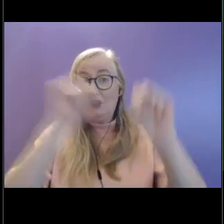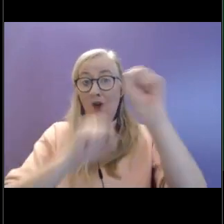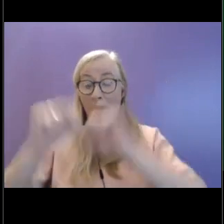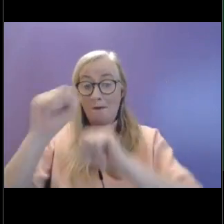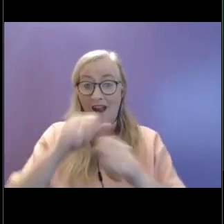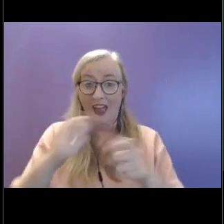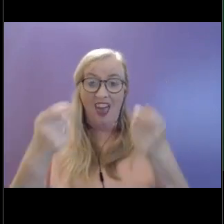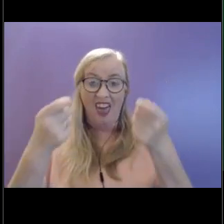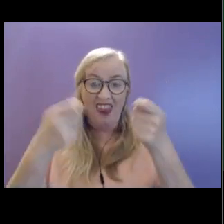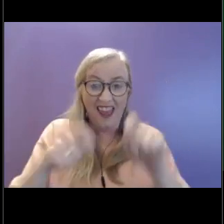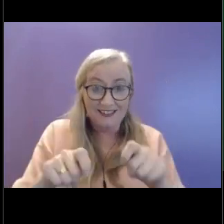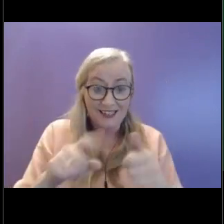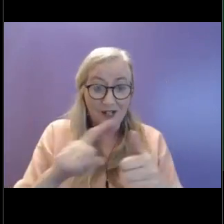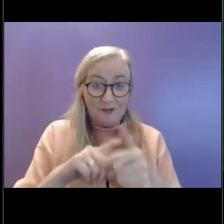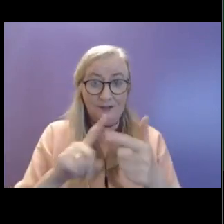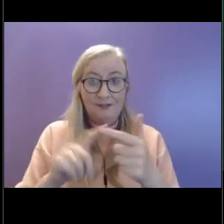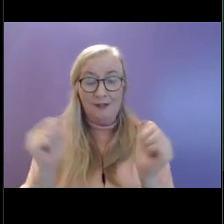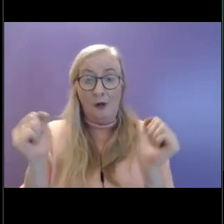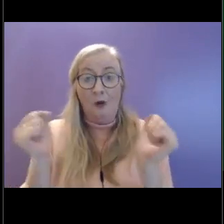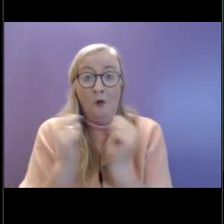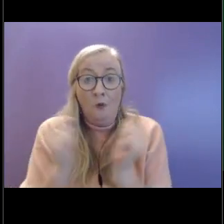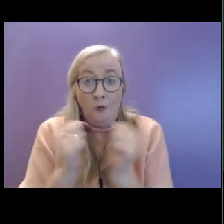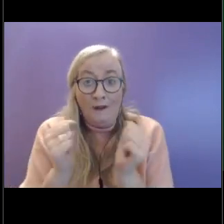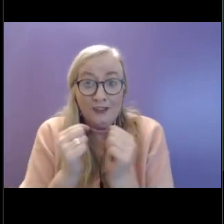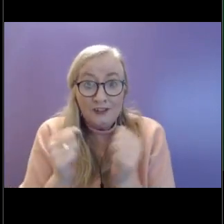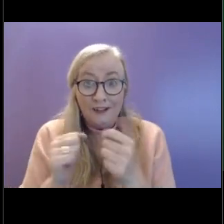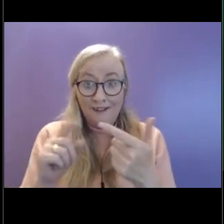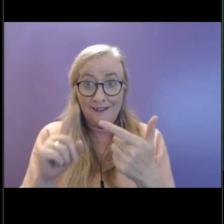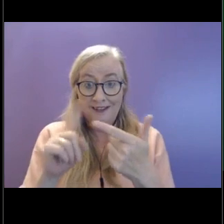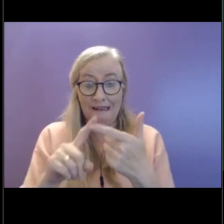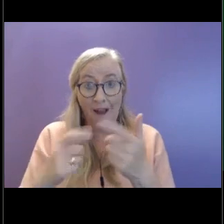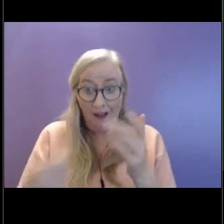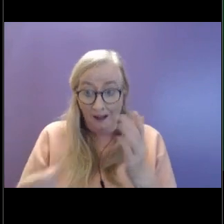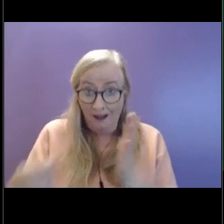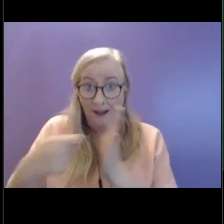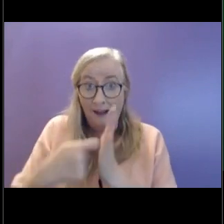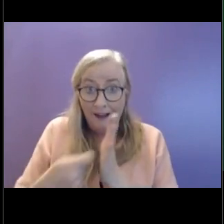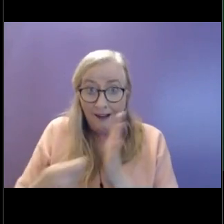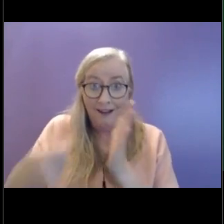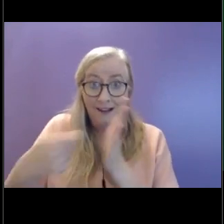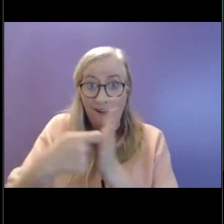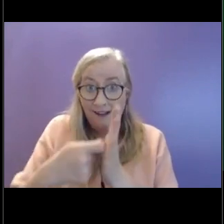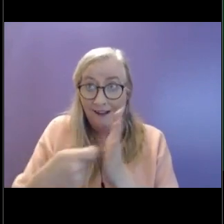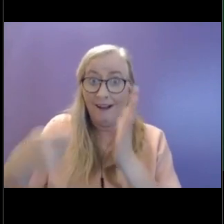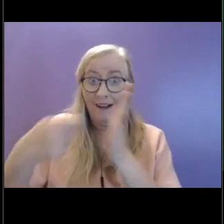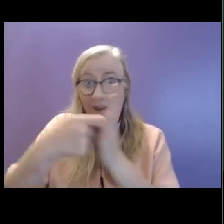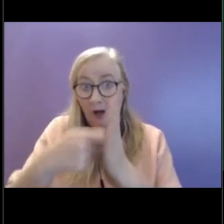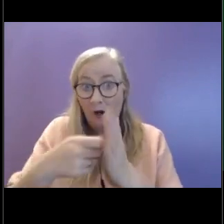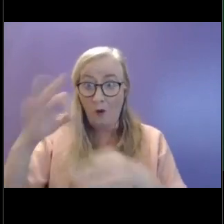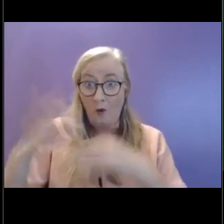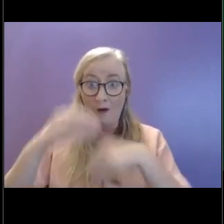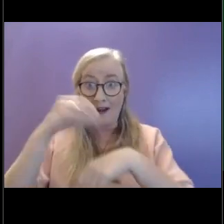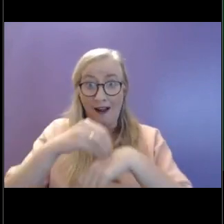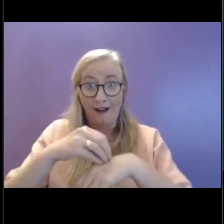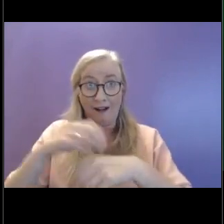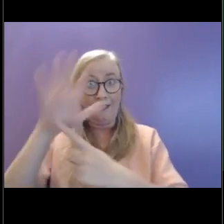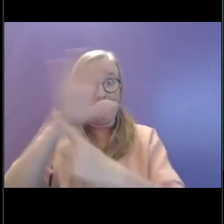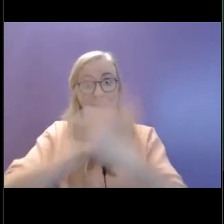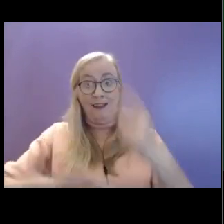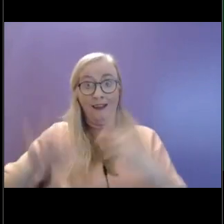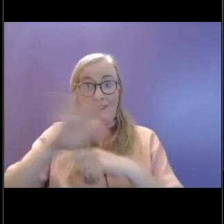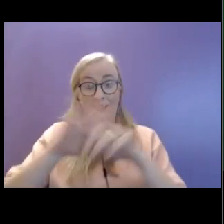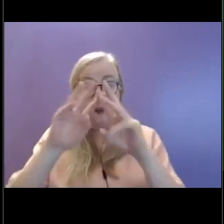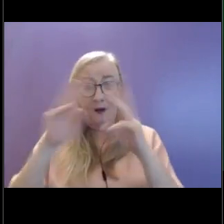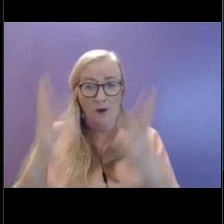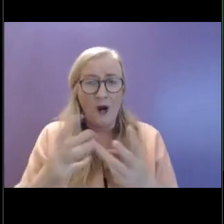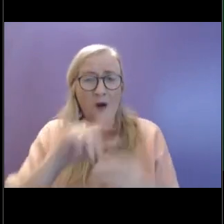winter with all the other things that are going on in the moment where we're just feeling maybe